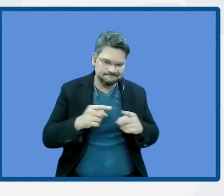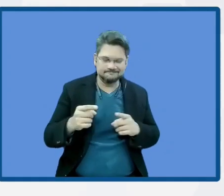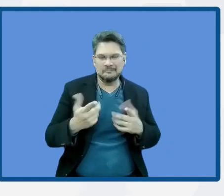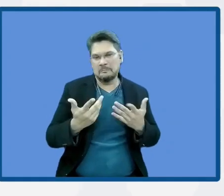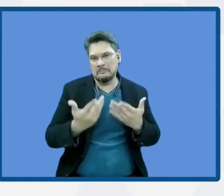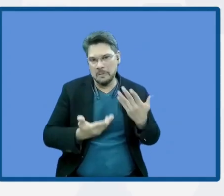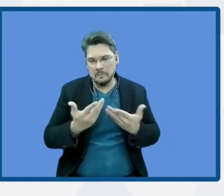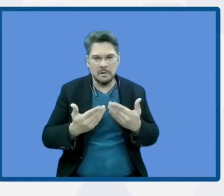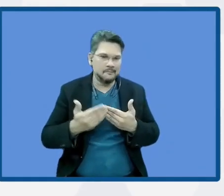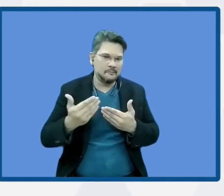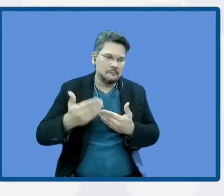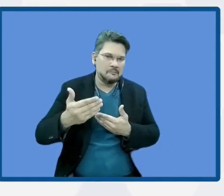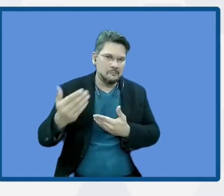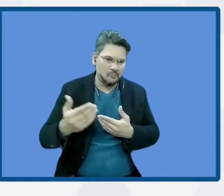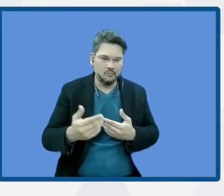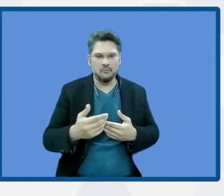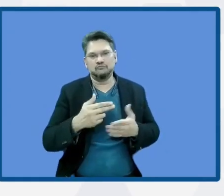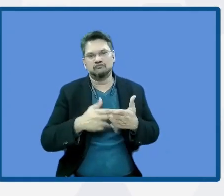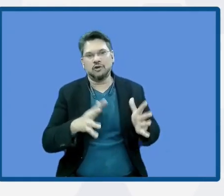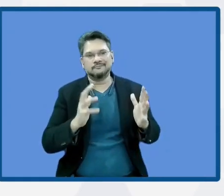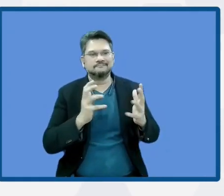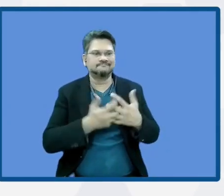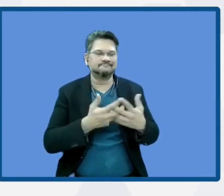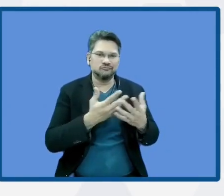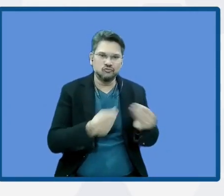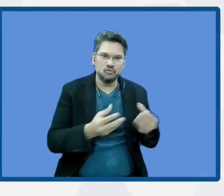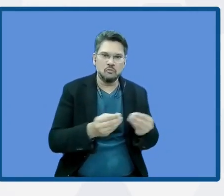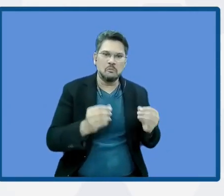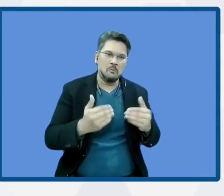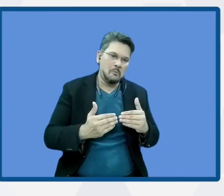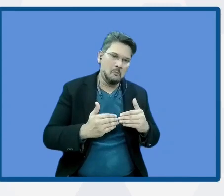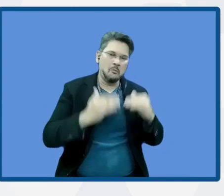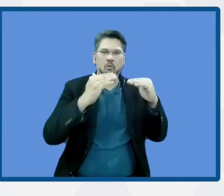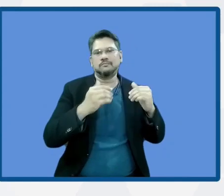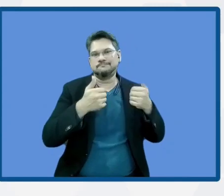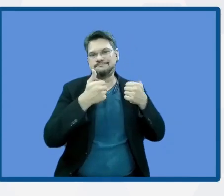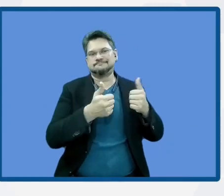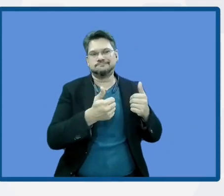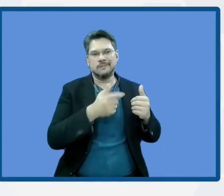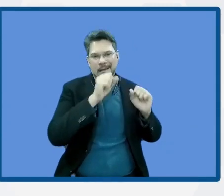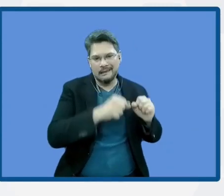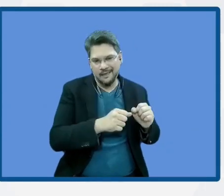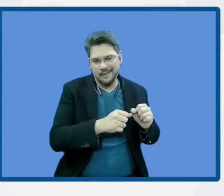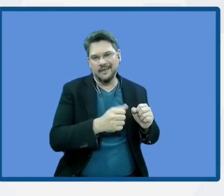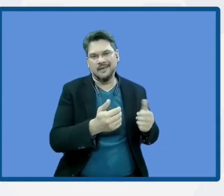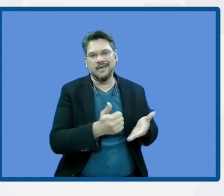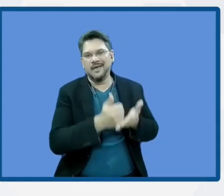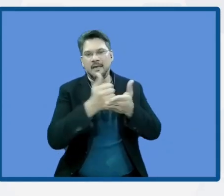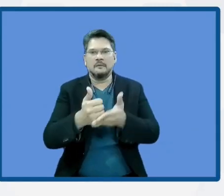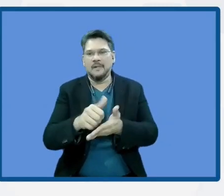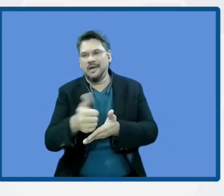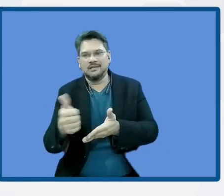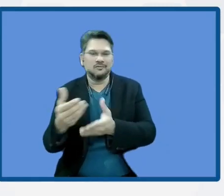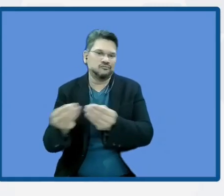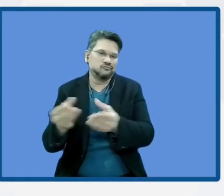natural-based solutions and how this can complement other approaches and other capabilities. And this, of